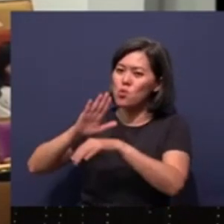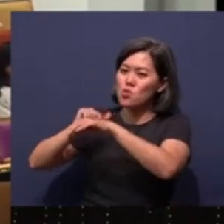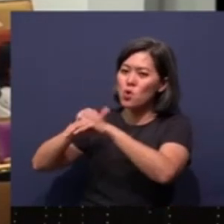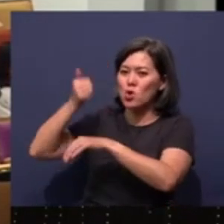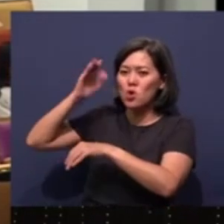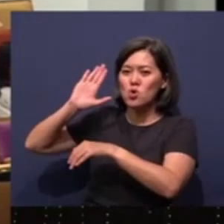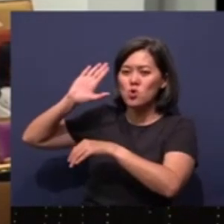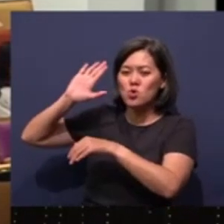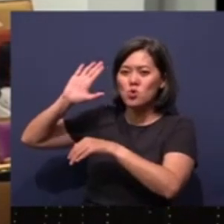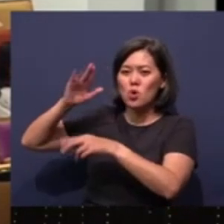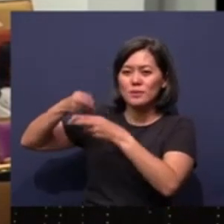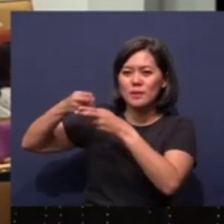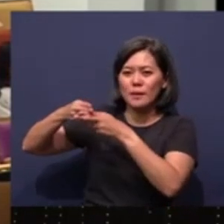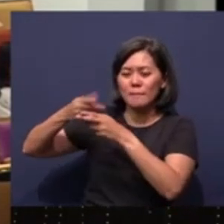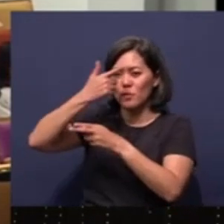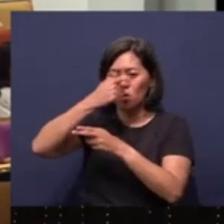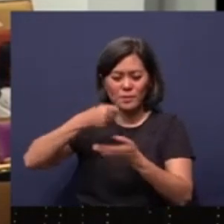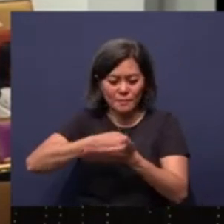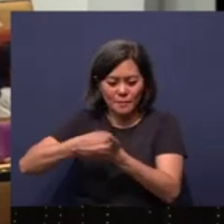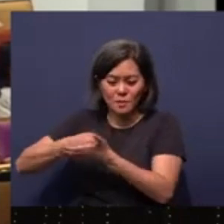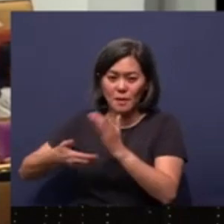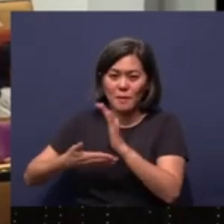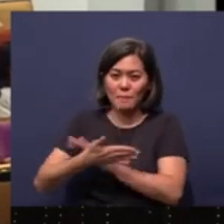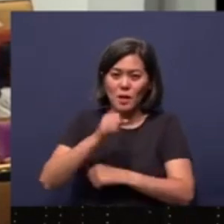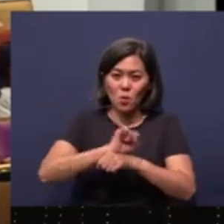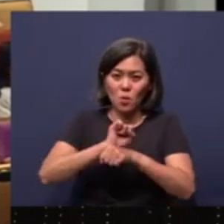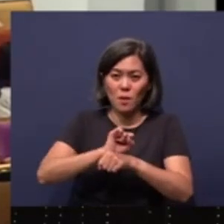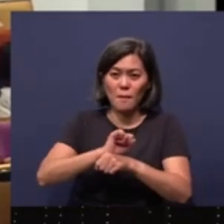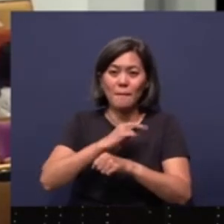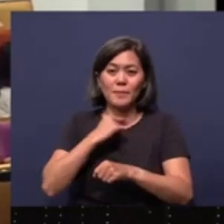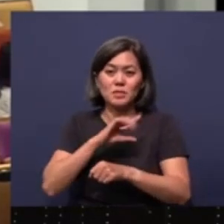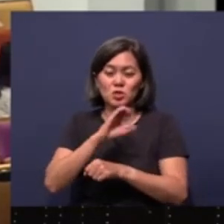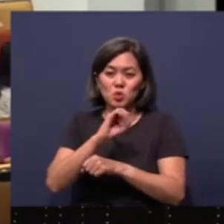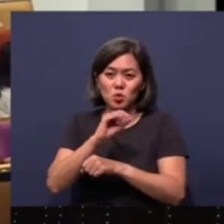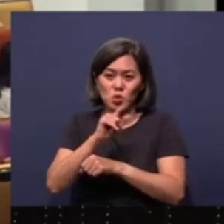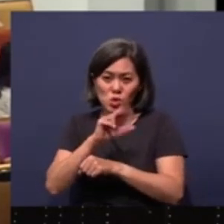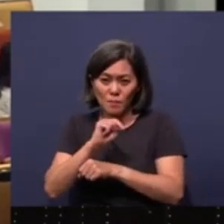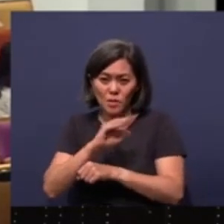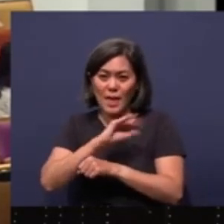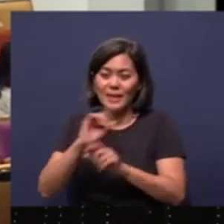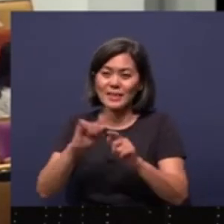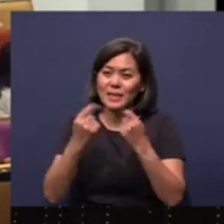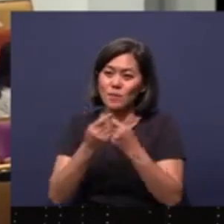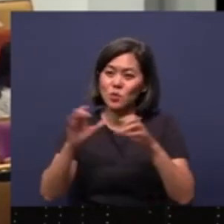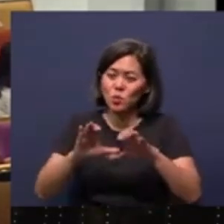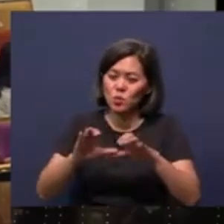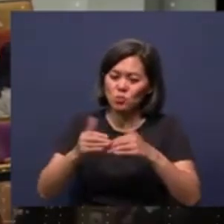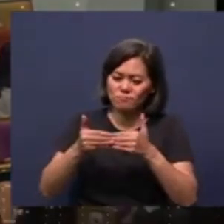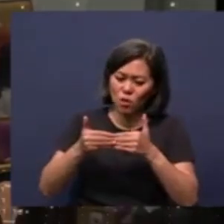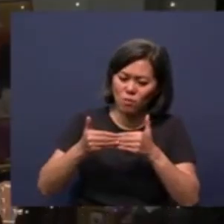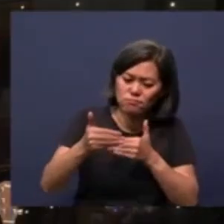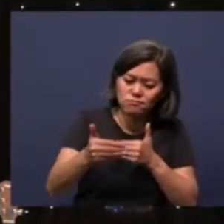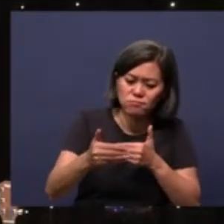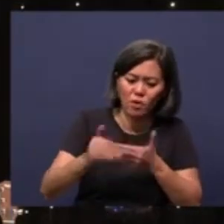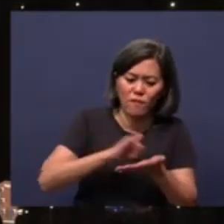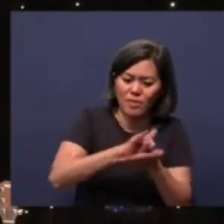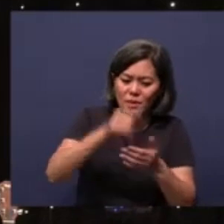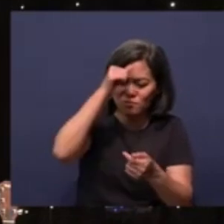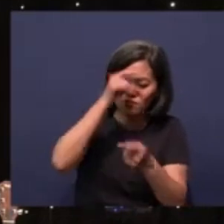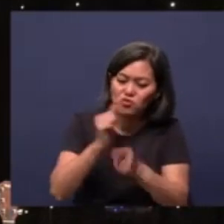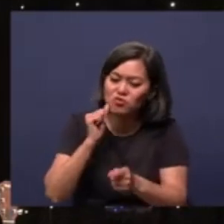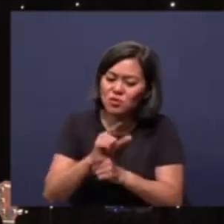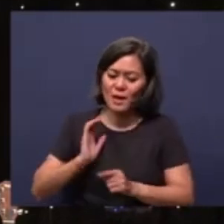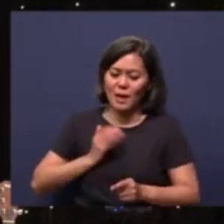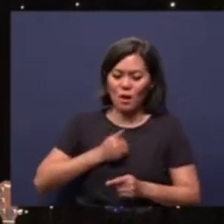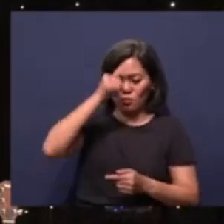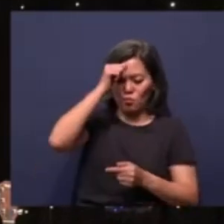because they have been impacted by the work that Pastor Solomon and his team are doing. Will you just go ahead of this, brothers and sisters, our